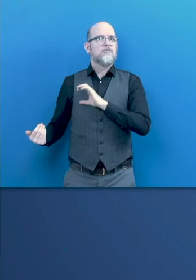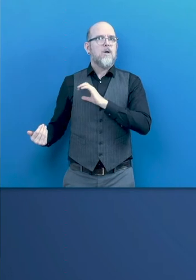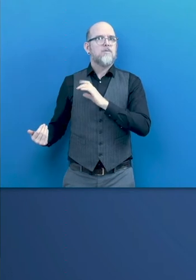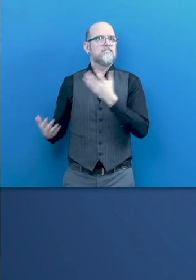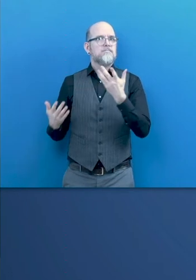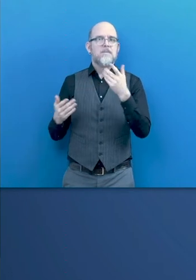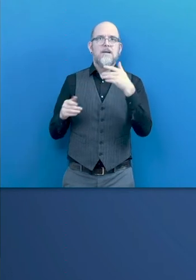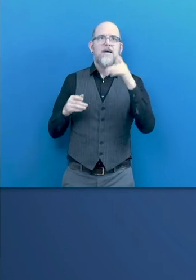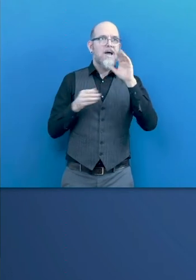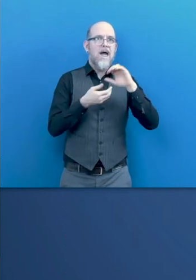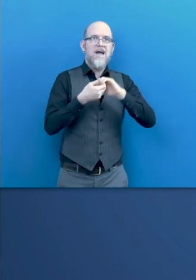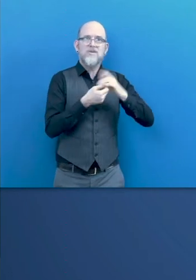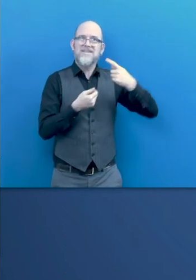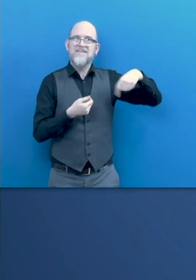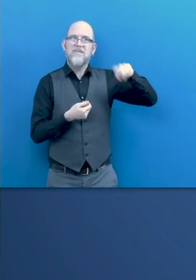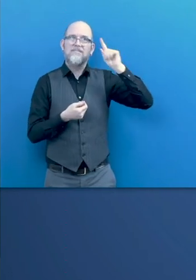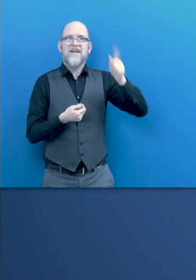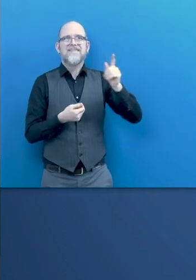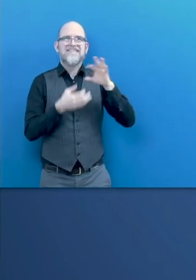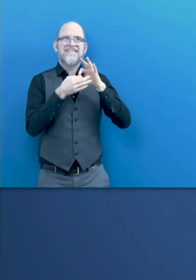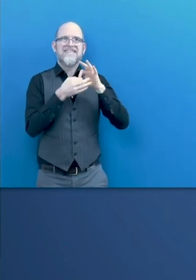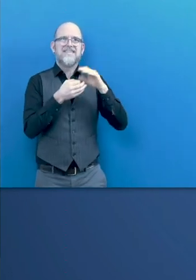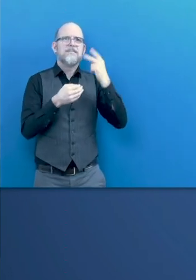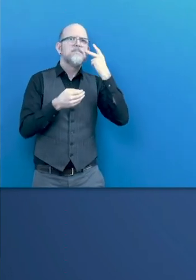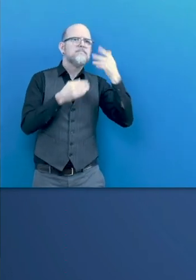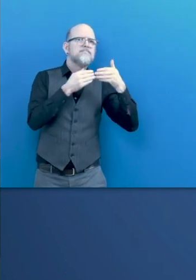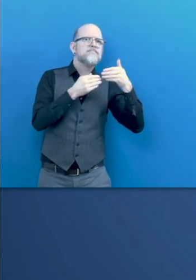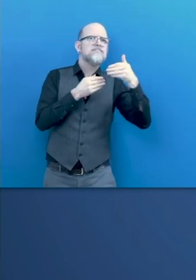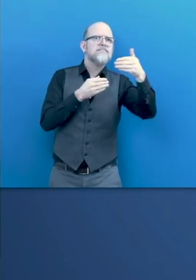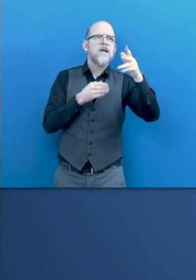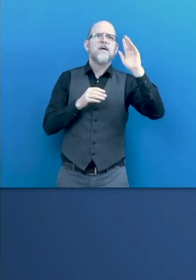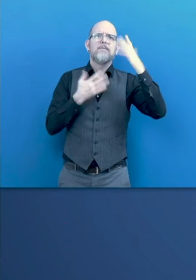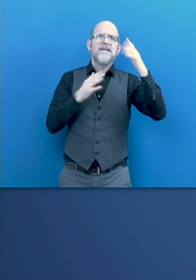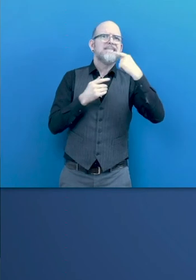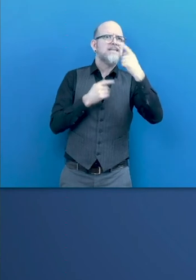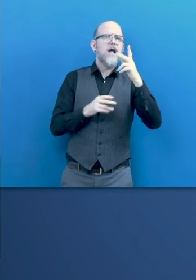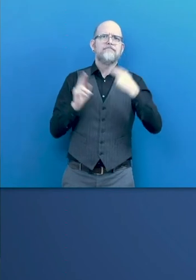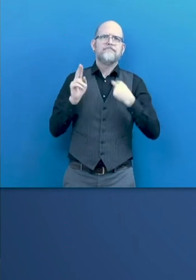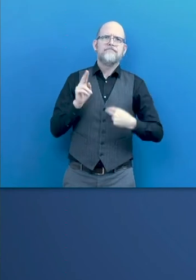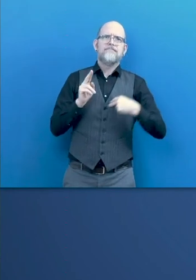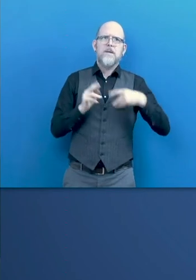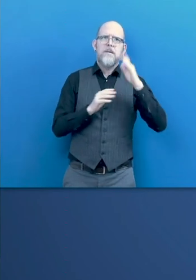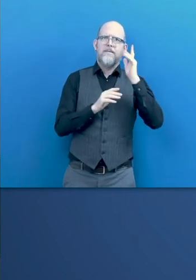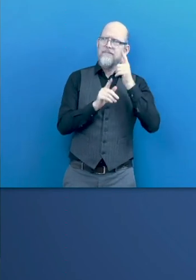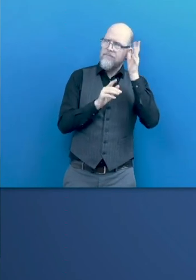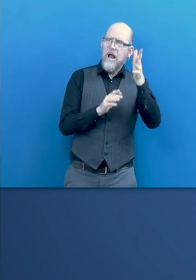of sustainability strategies, and we will see later on some examples, we will need more efforts to